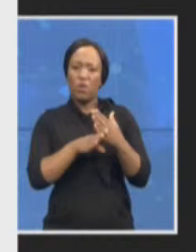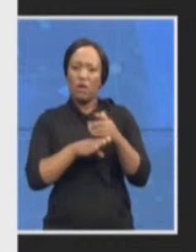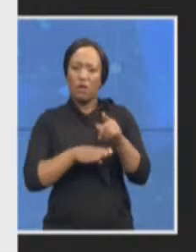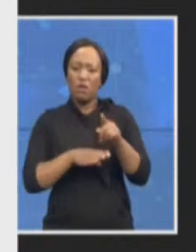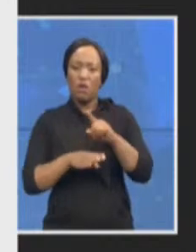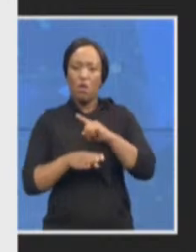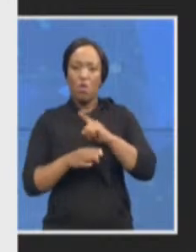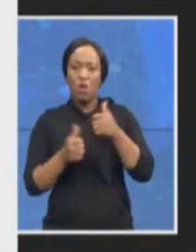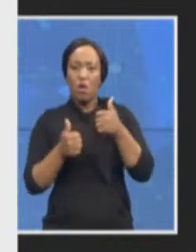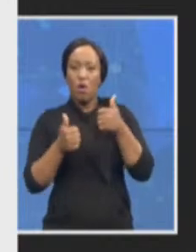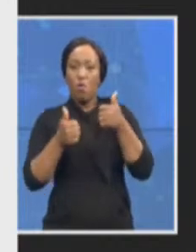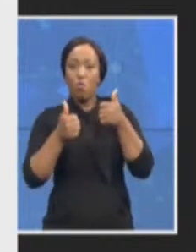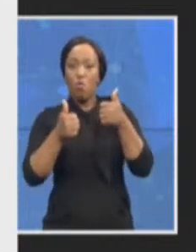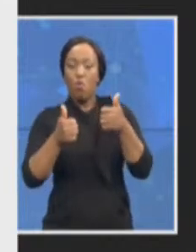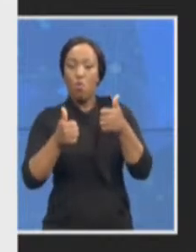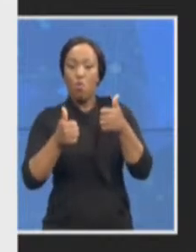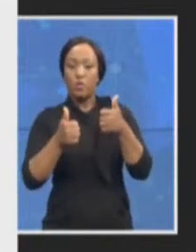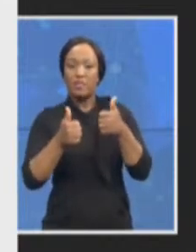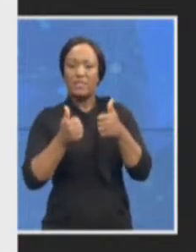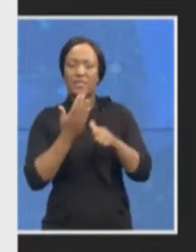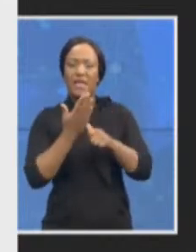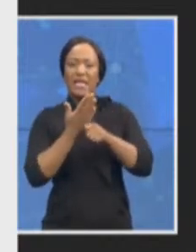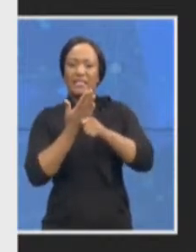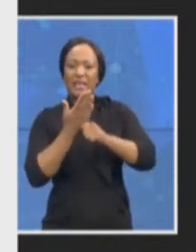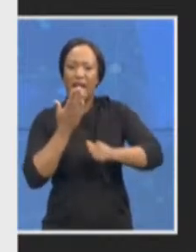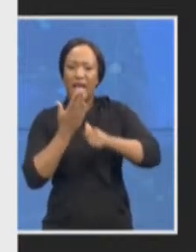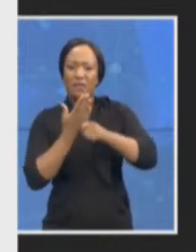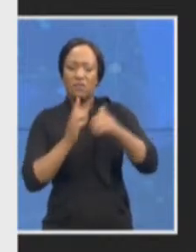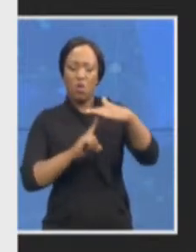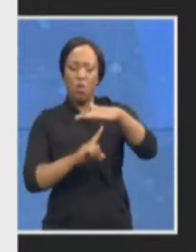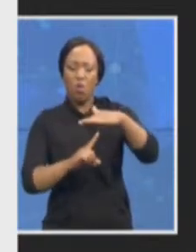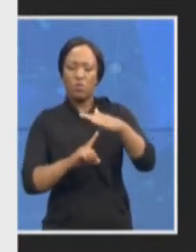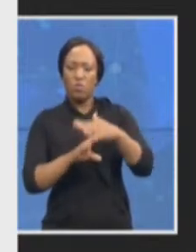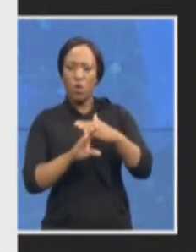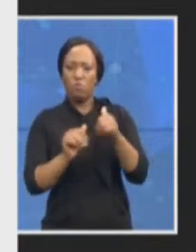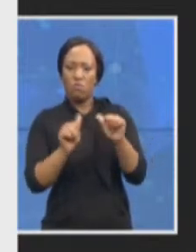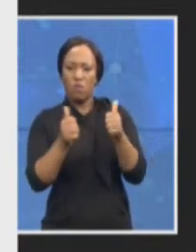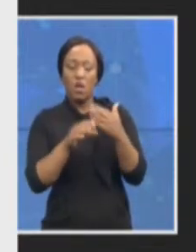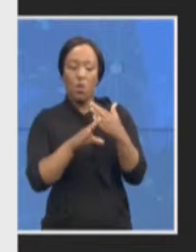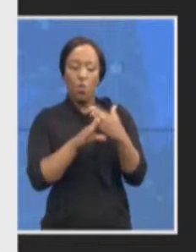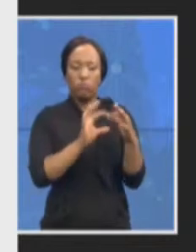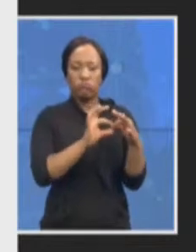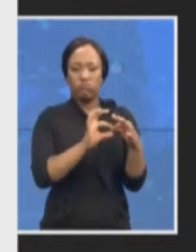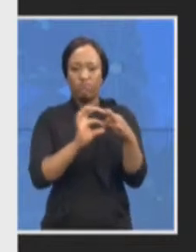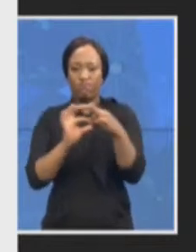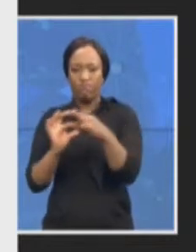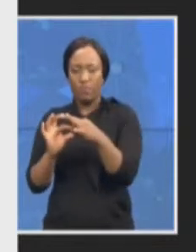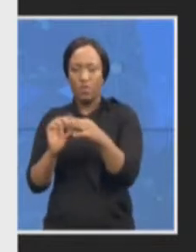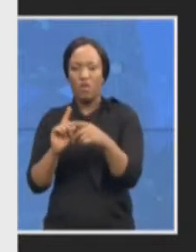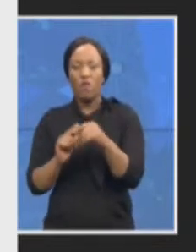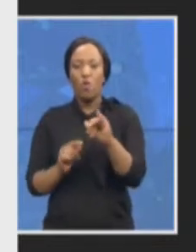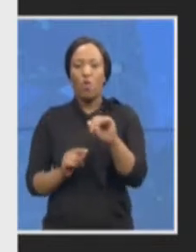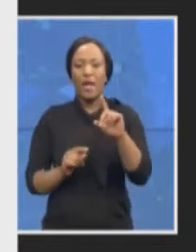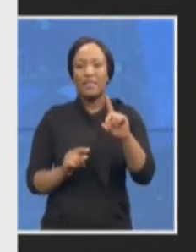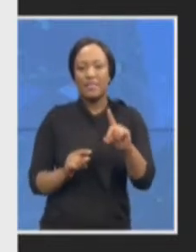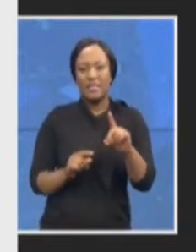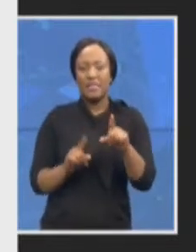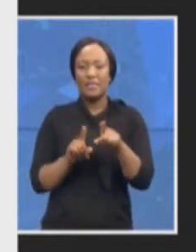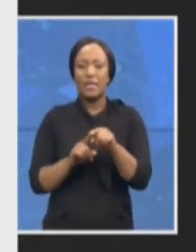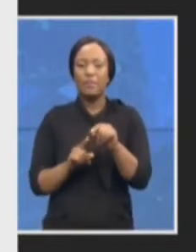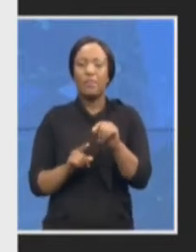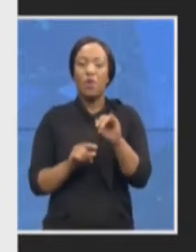country and they are going to work very closely with our ID colleagues and the ID prosecutors to ensure